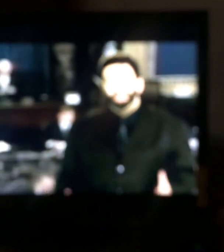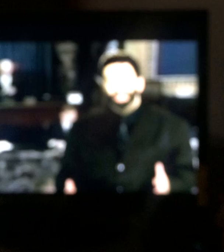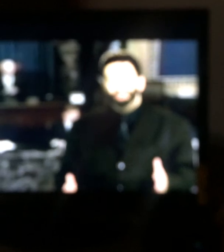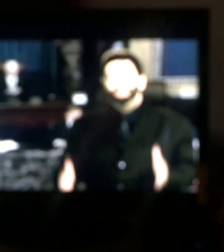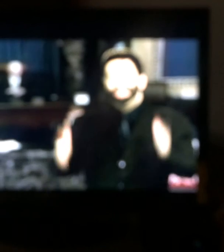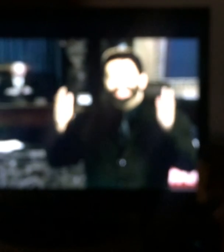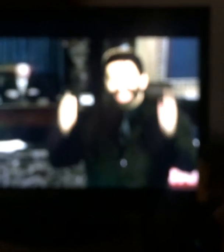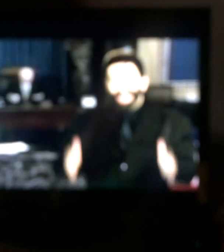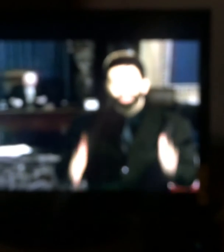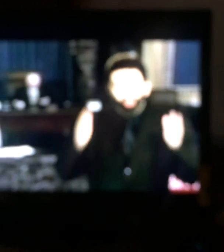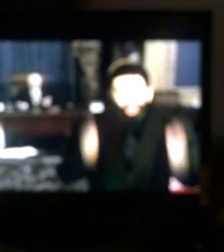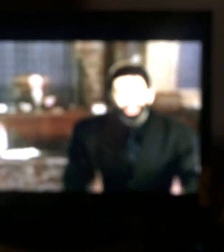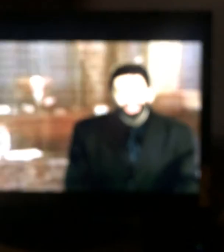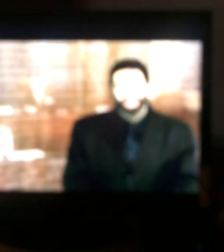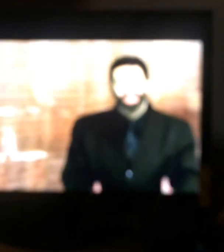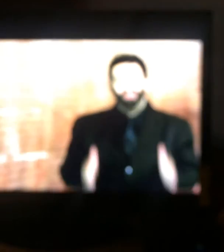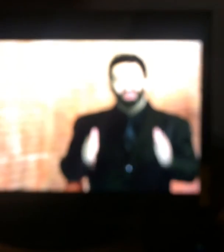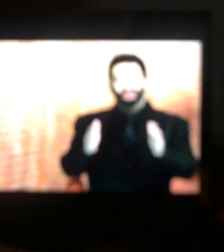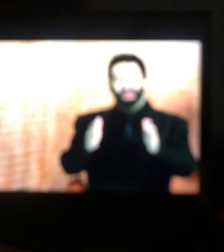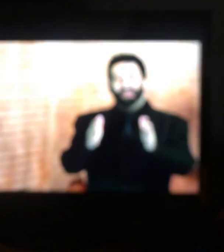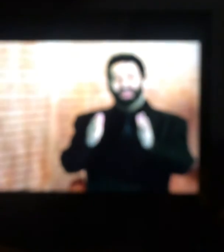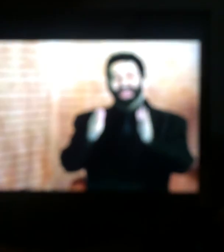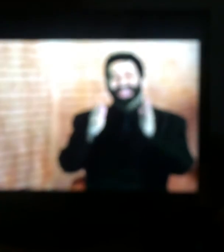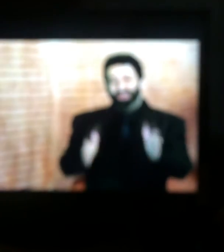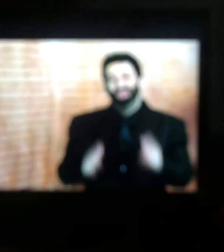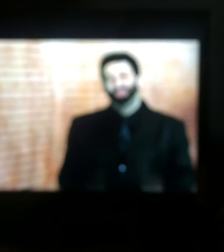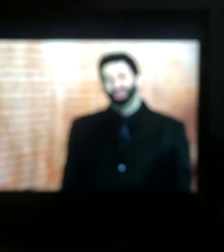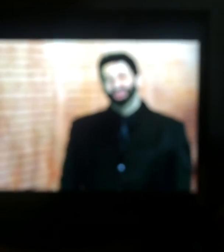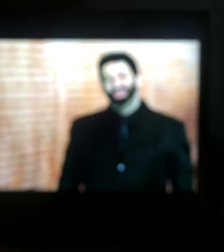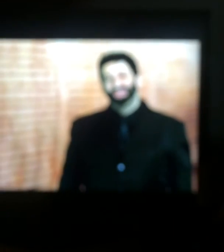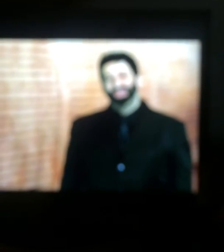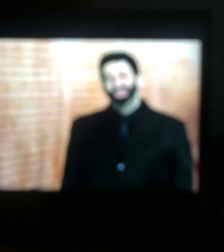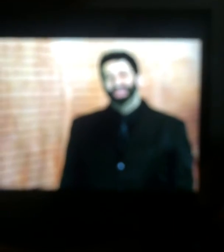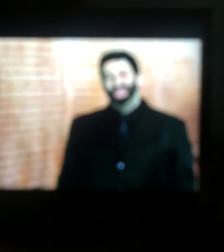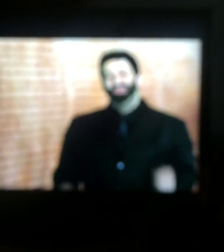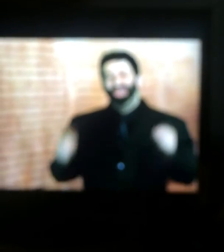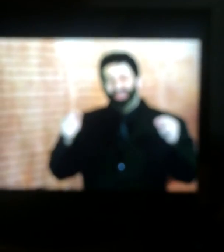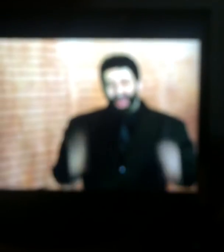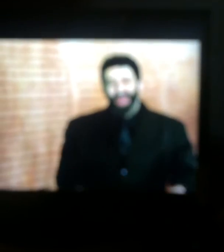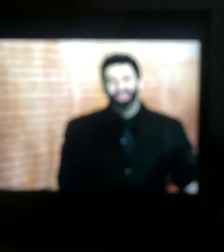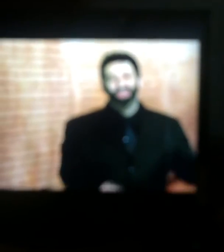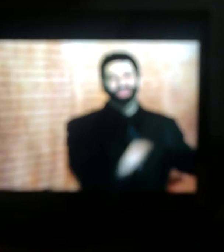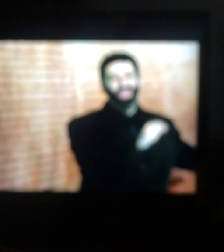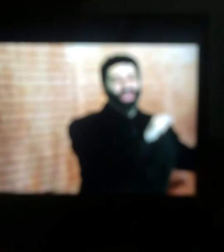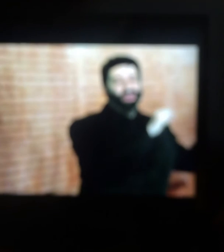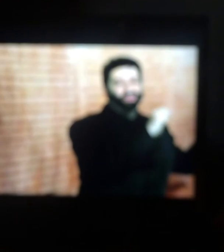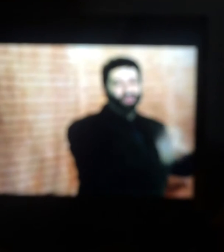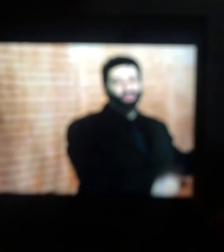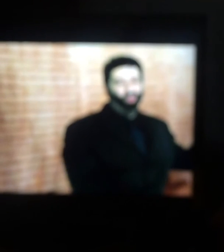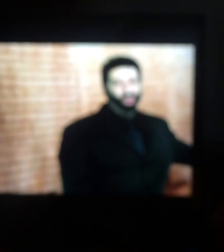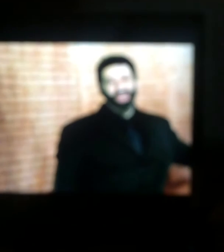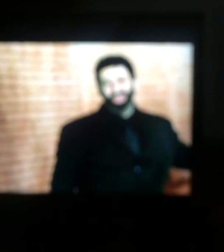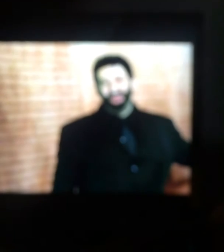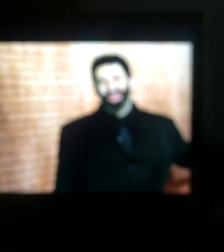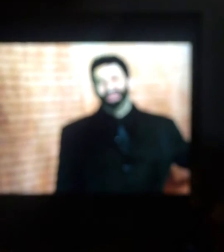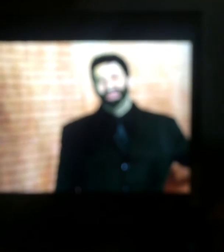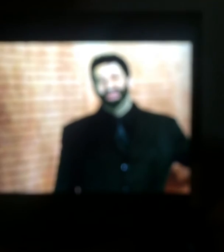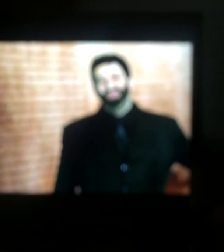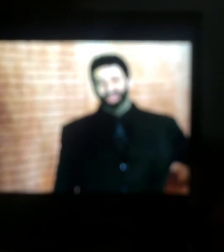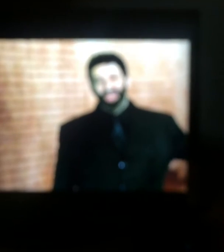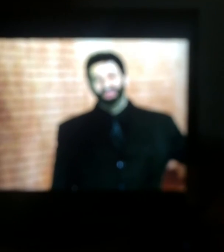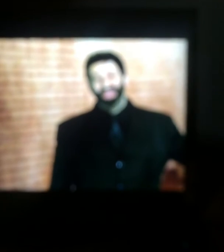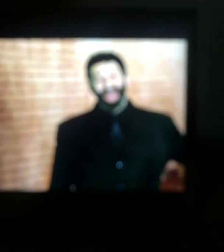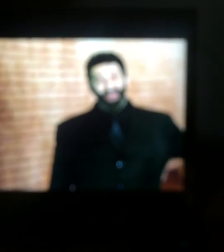it was the exact words that were Israel's words in response to the first warning strike